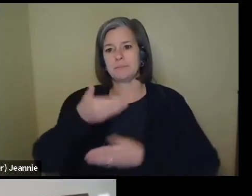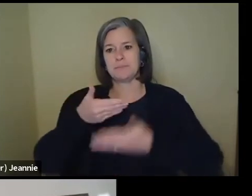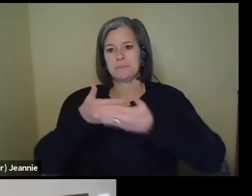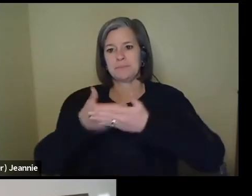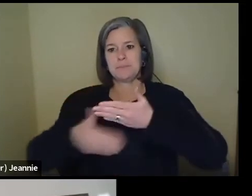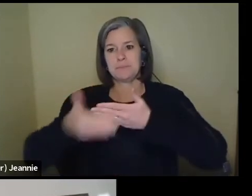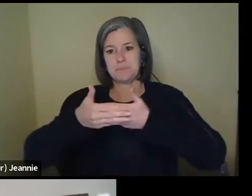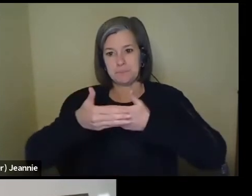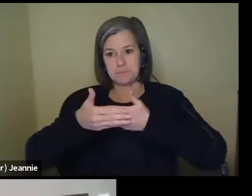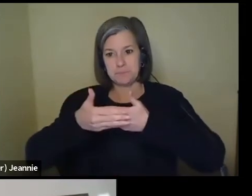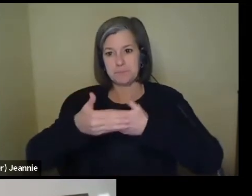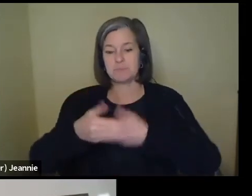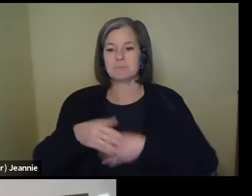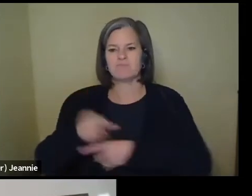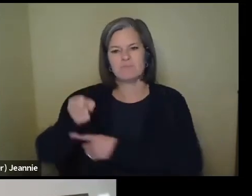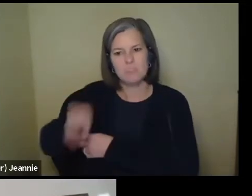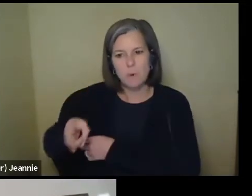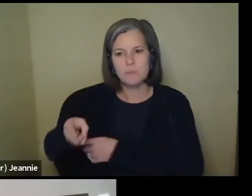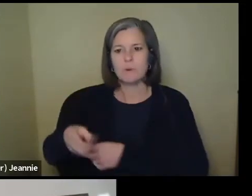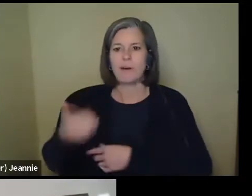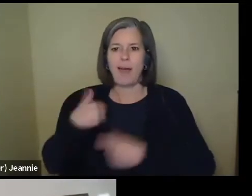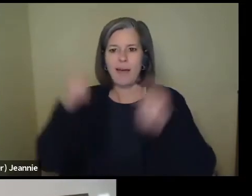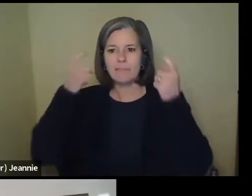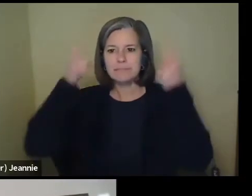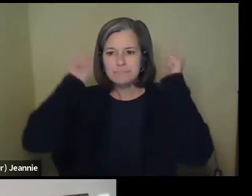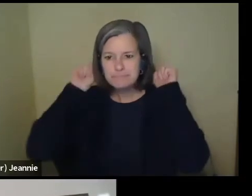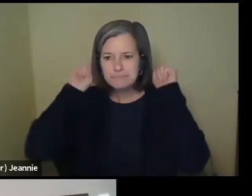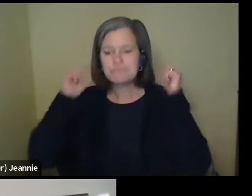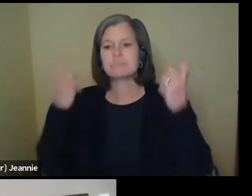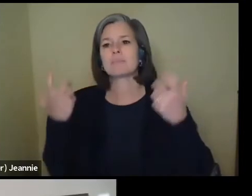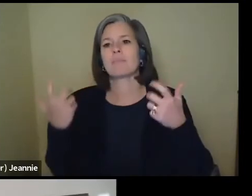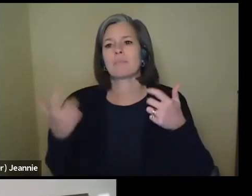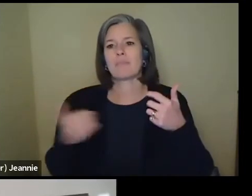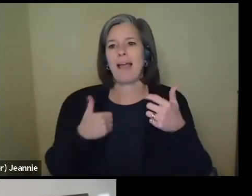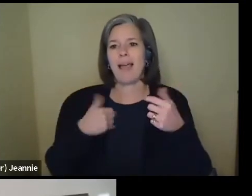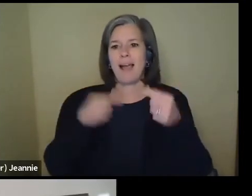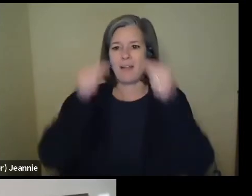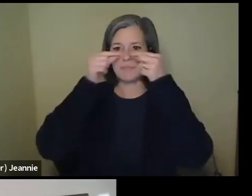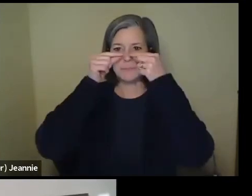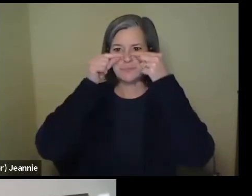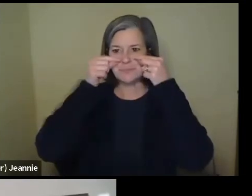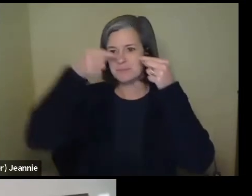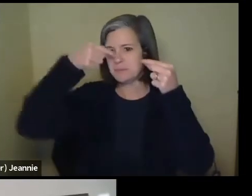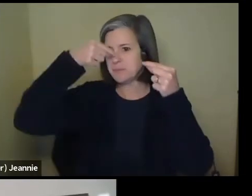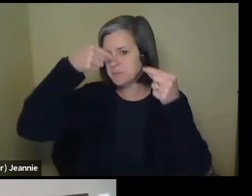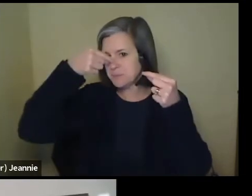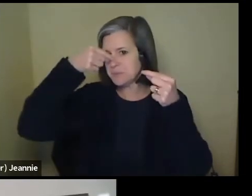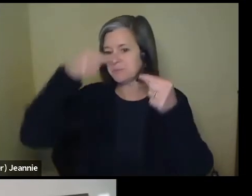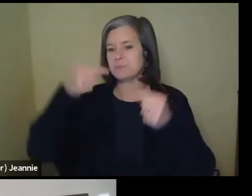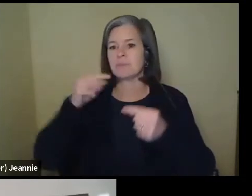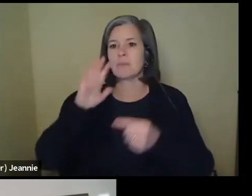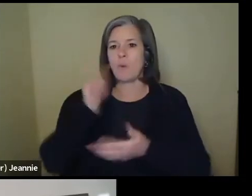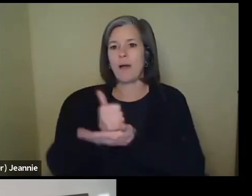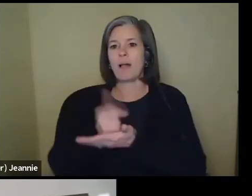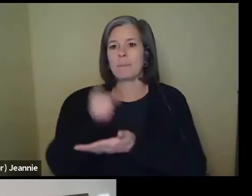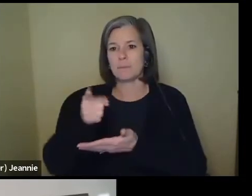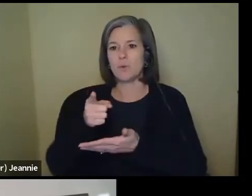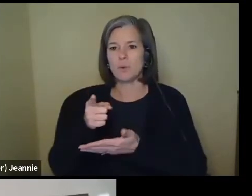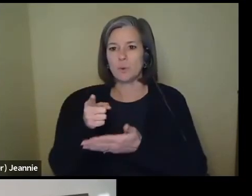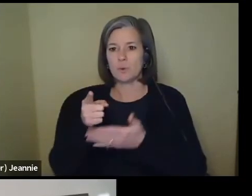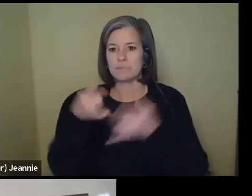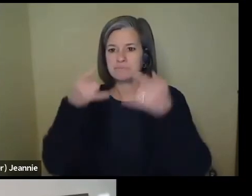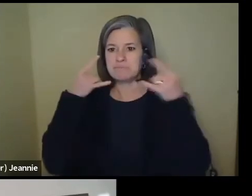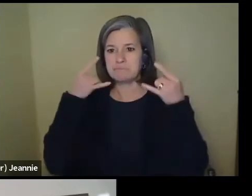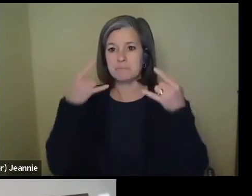material. They're disposable. They have ear loops. They have a little bendy thing in the nose that helps you get a really good fit. They're